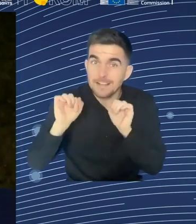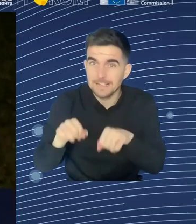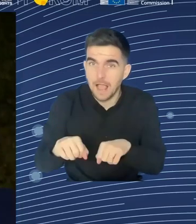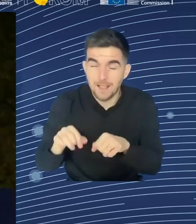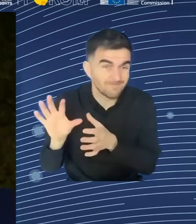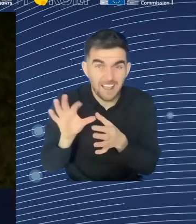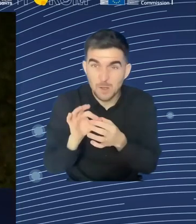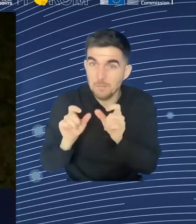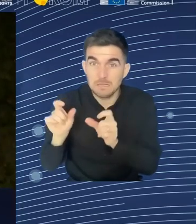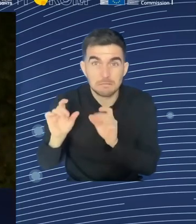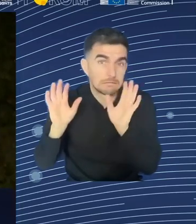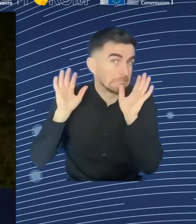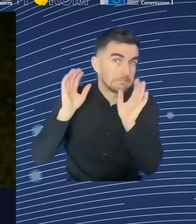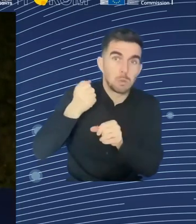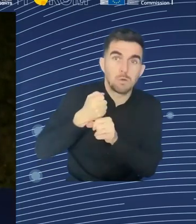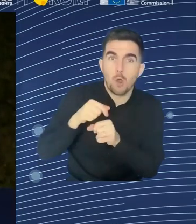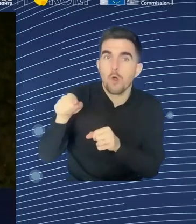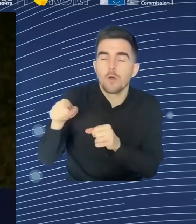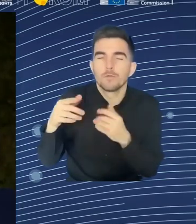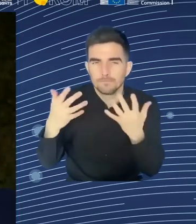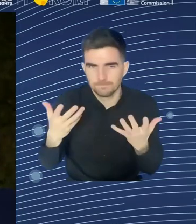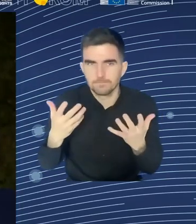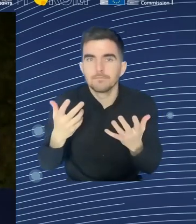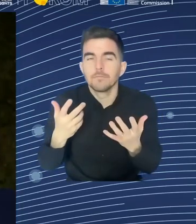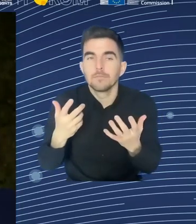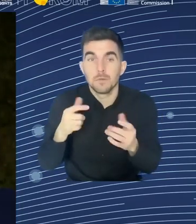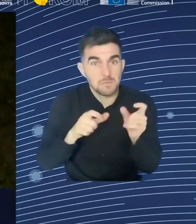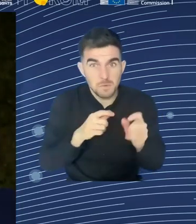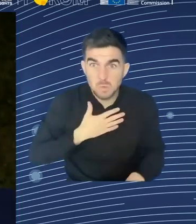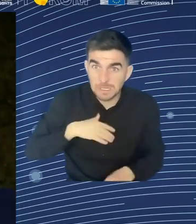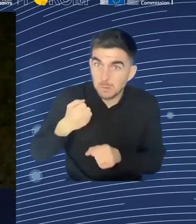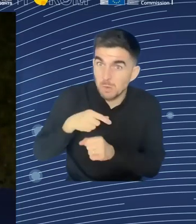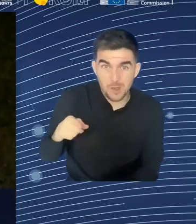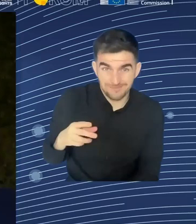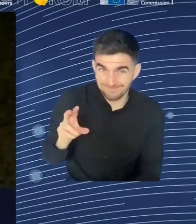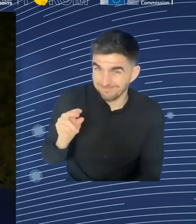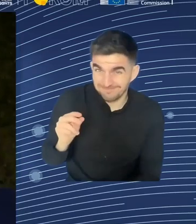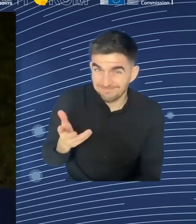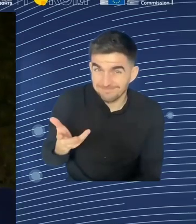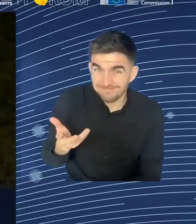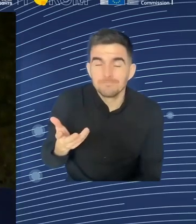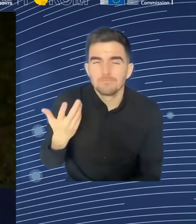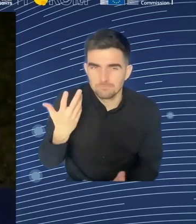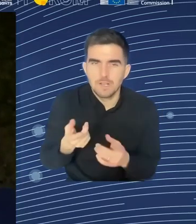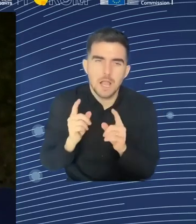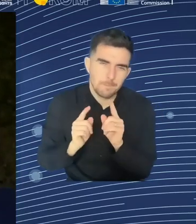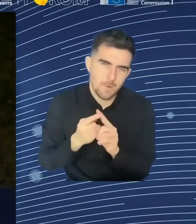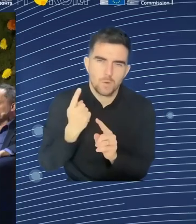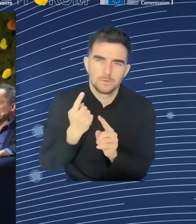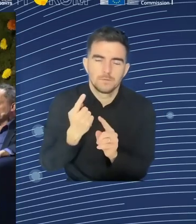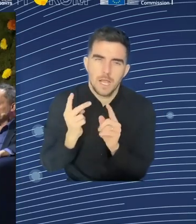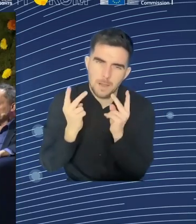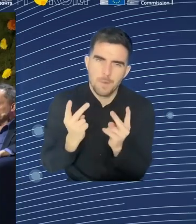some of these sectors that are emerging are not that bad quality sectors. And then people want to go there.